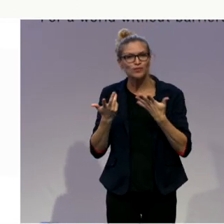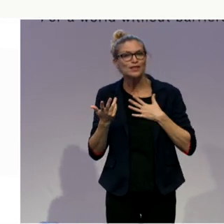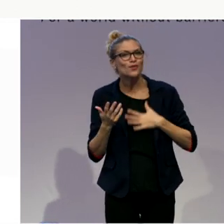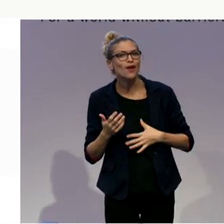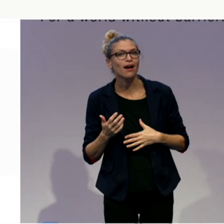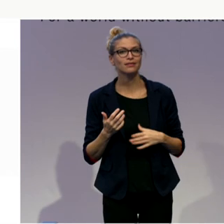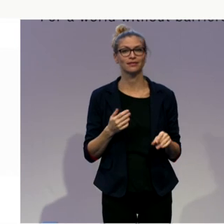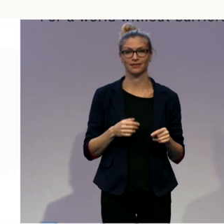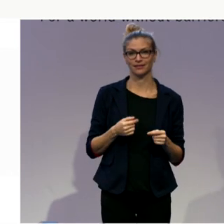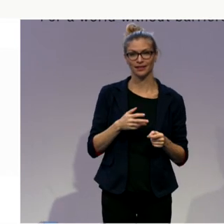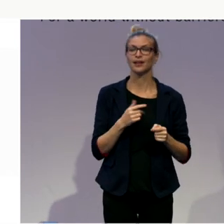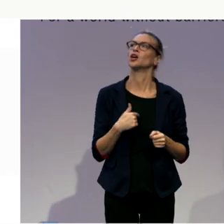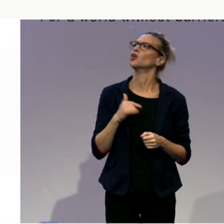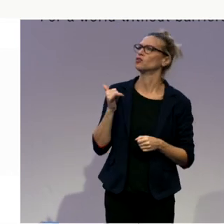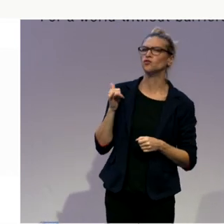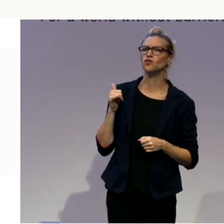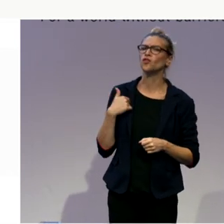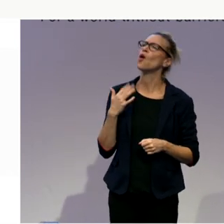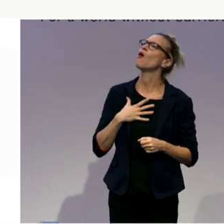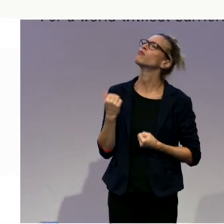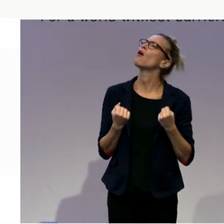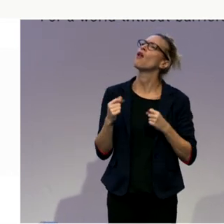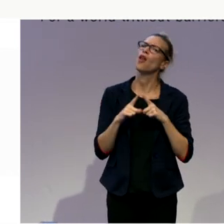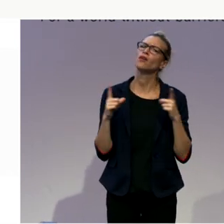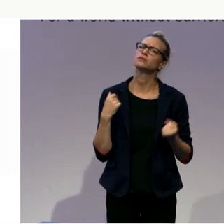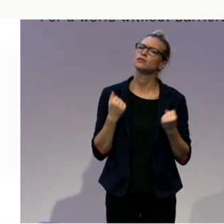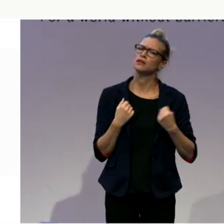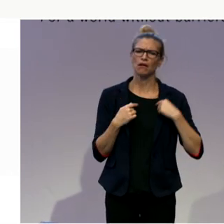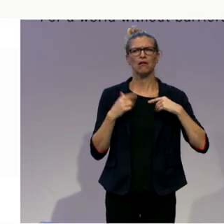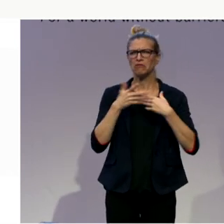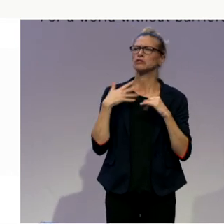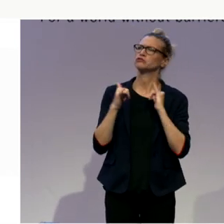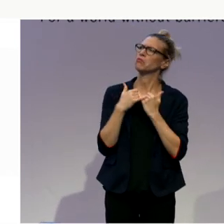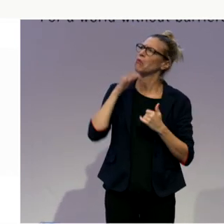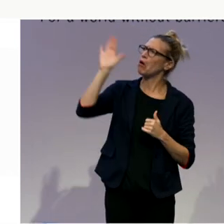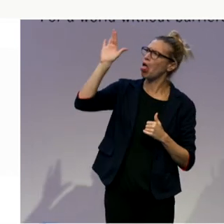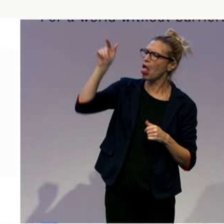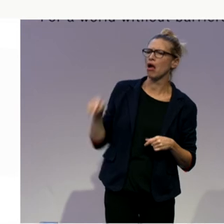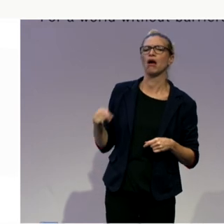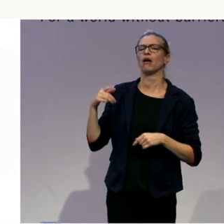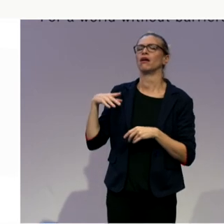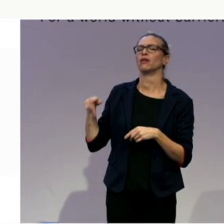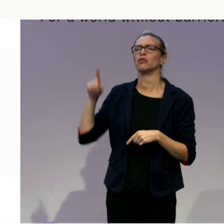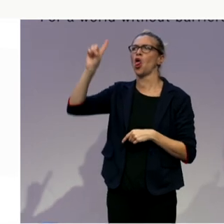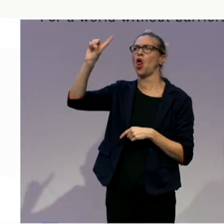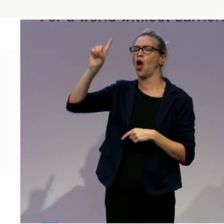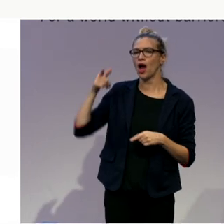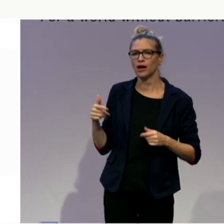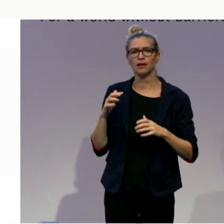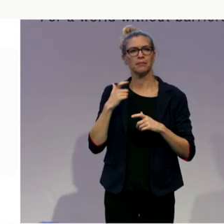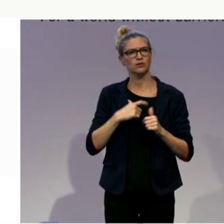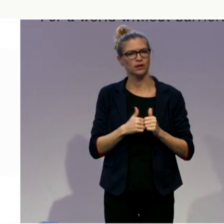So I had a couple of these situations in my life. And then I asked these young people of 24, 25 people,